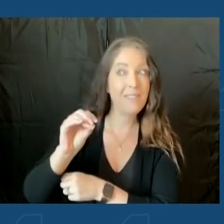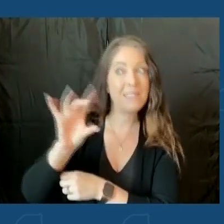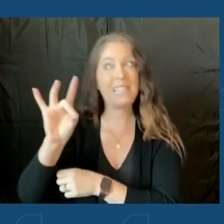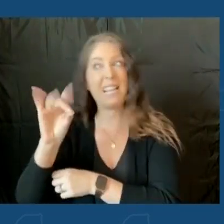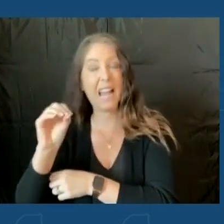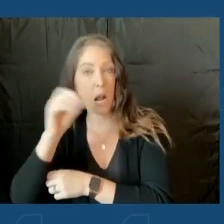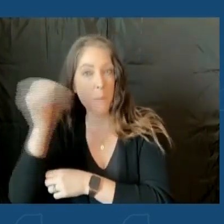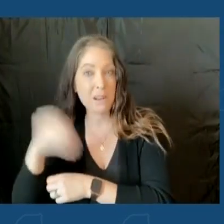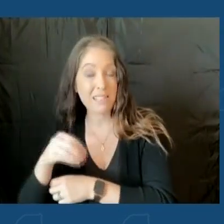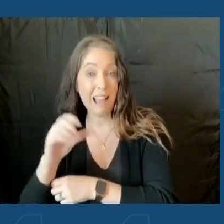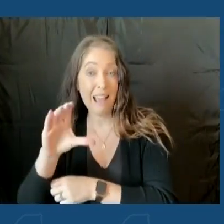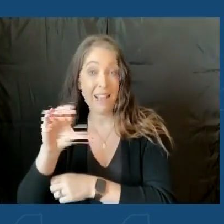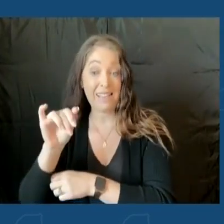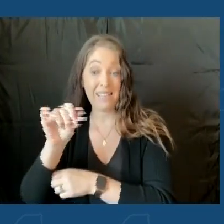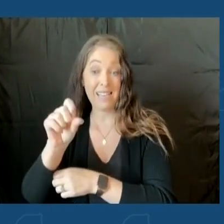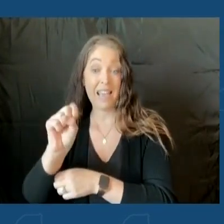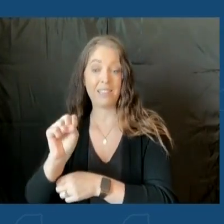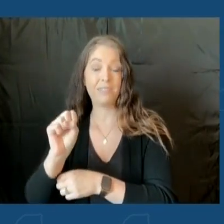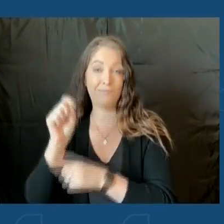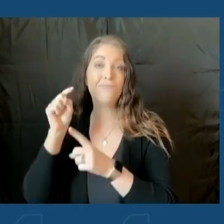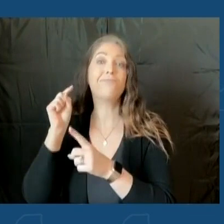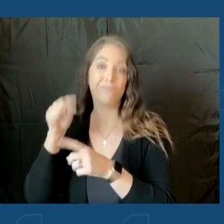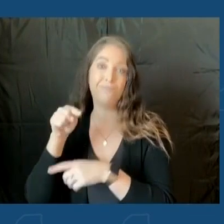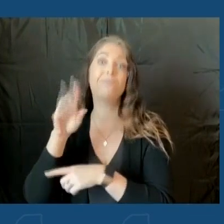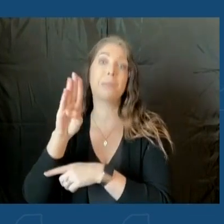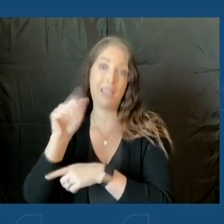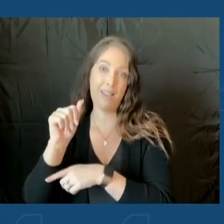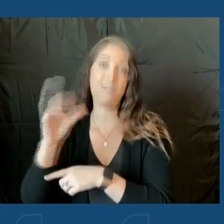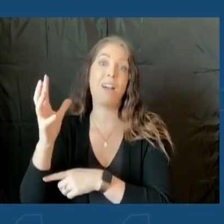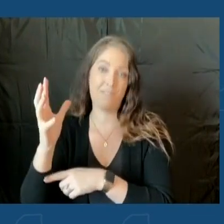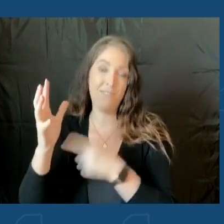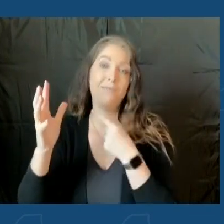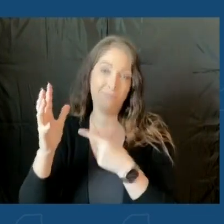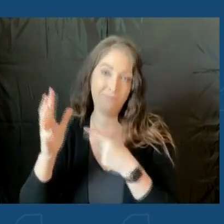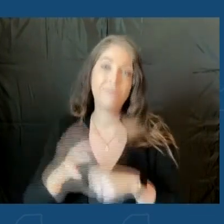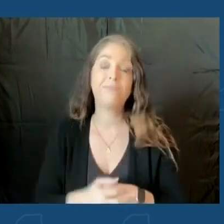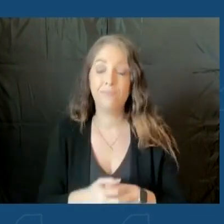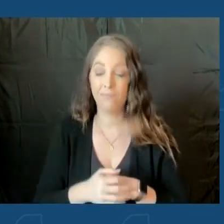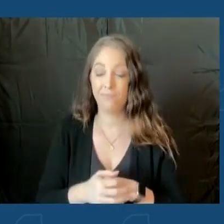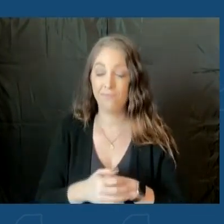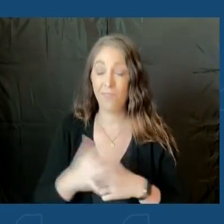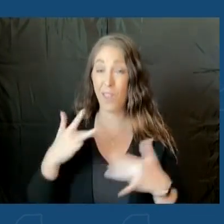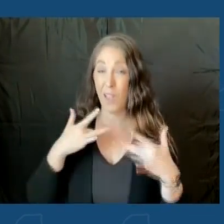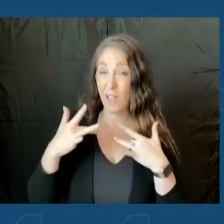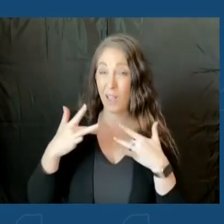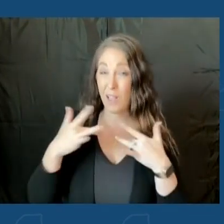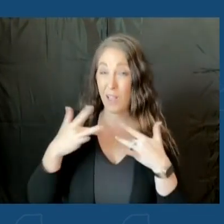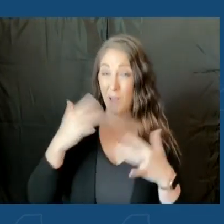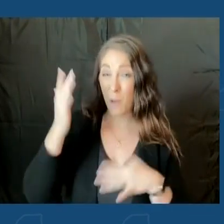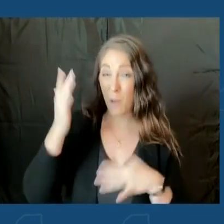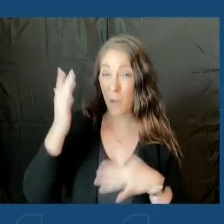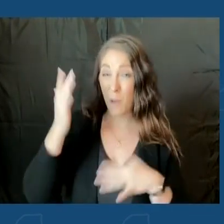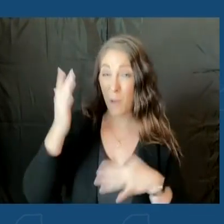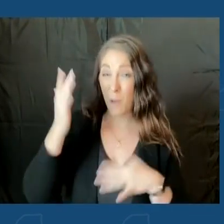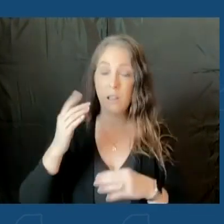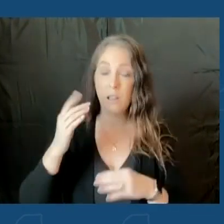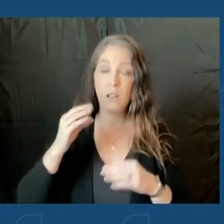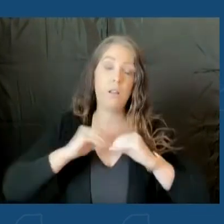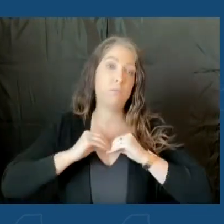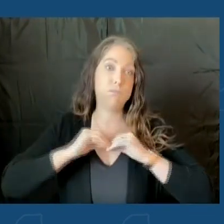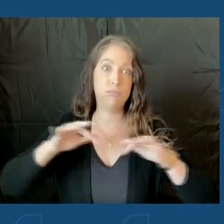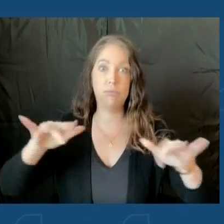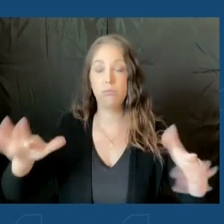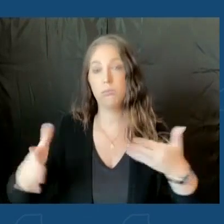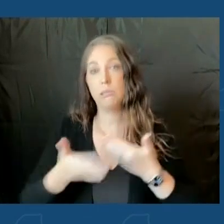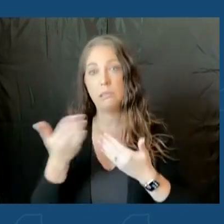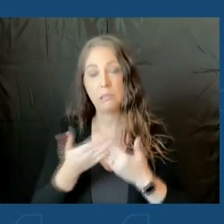are BA5. And the reason it has us concerned is because it's incredibly immune-evasive. People